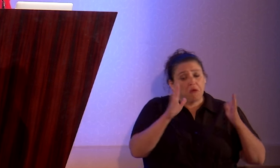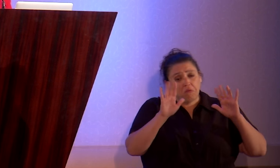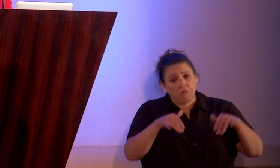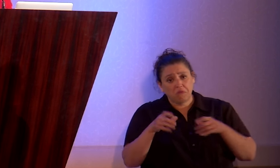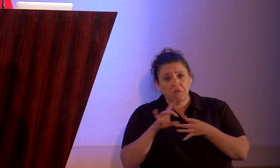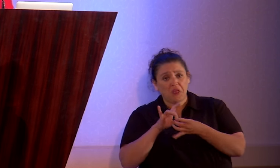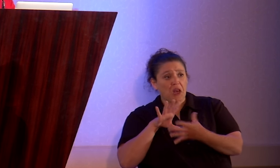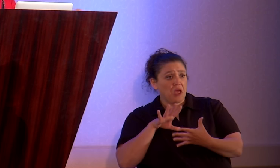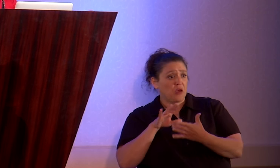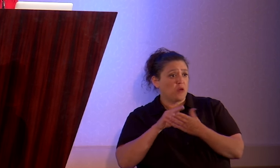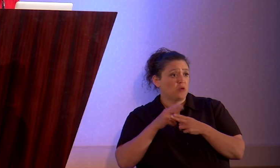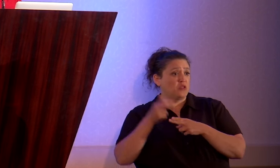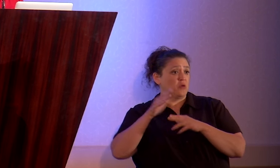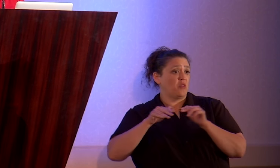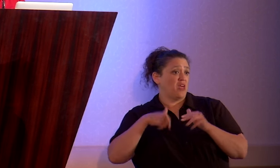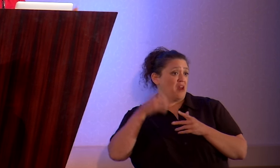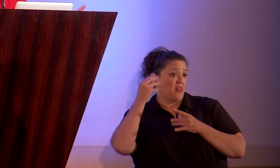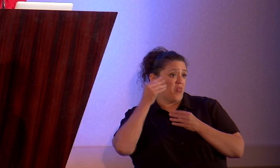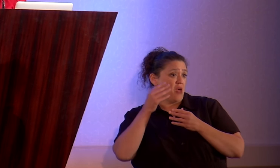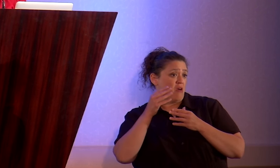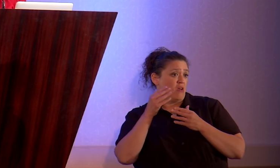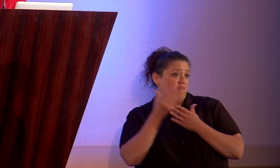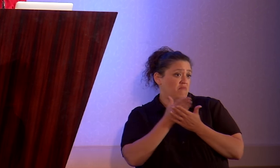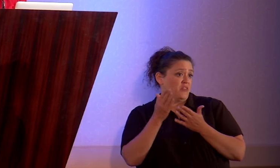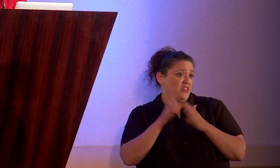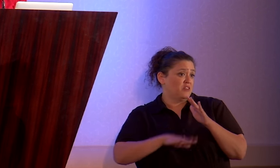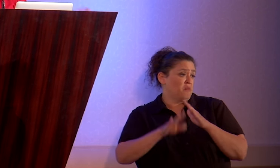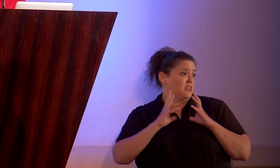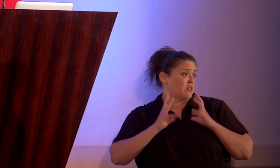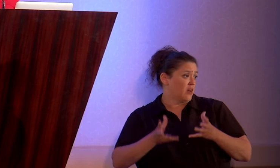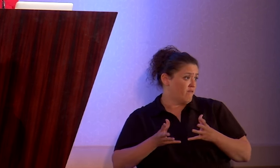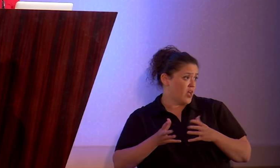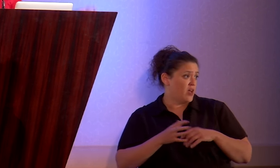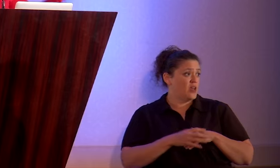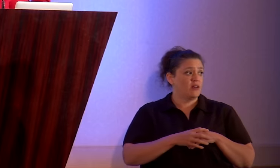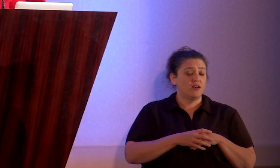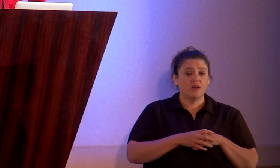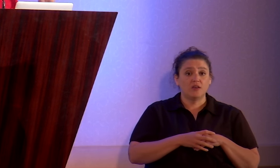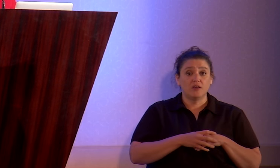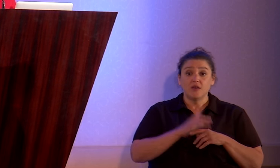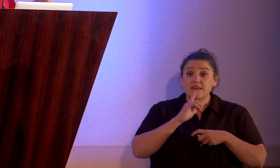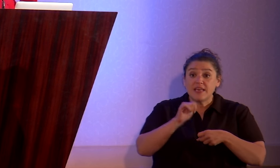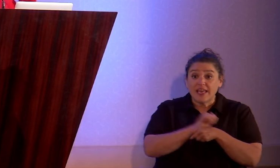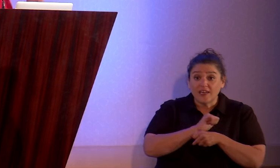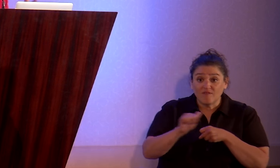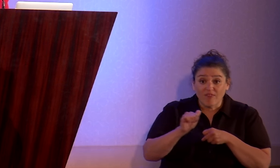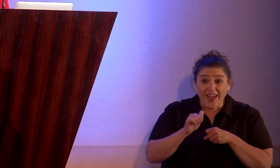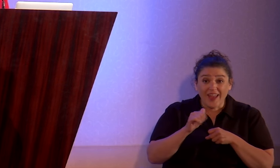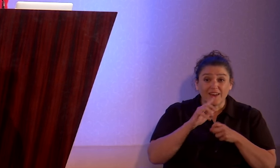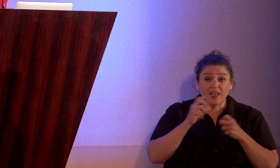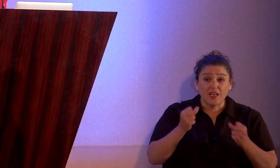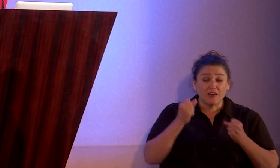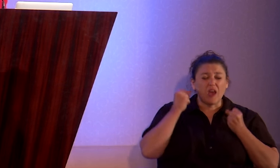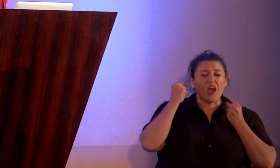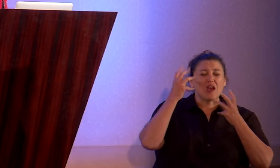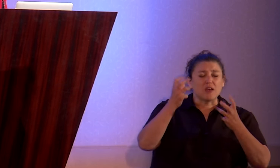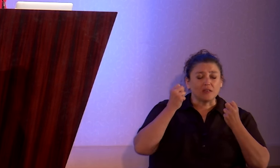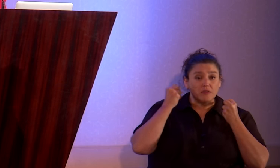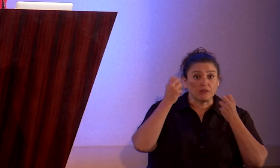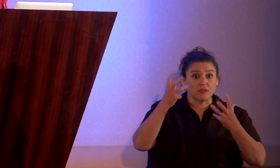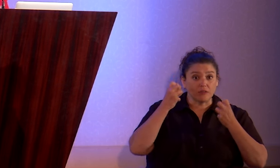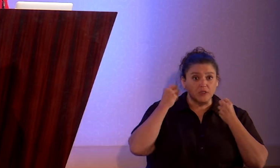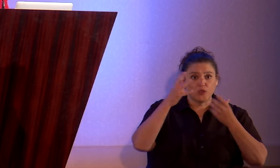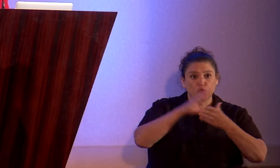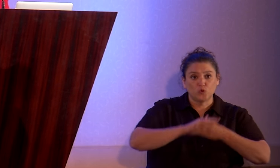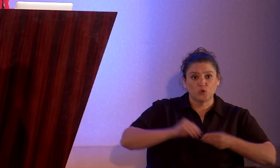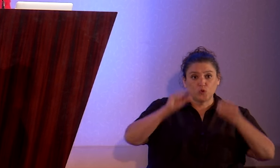sooner than I thought and now things are basically fine. And in fact, in the hundreds of coming out atheist stories that I